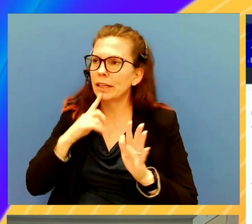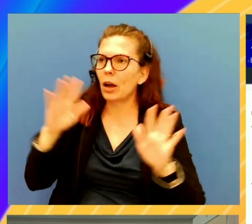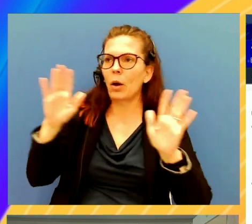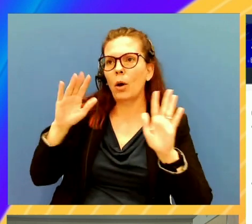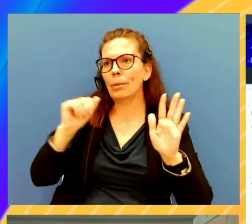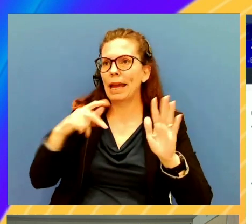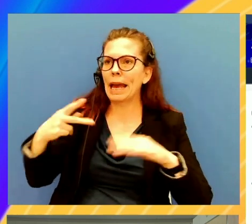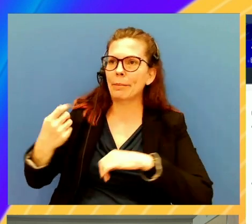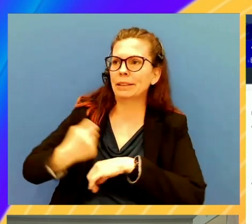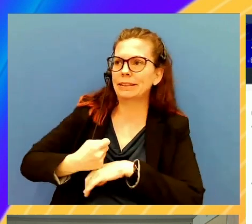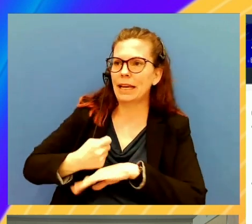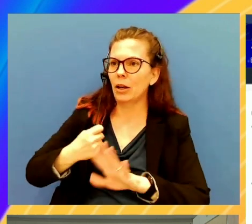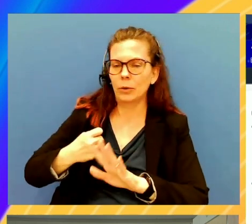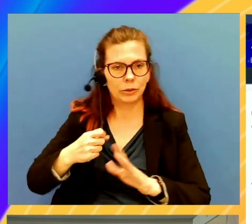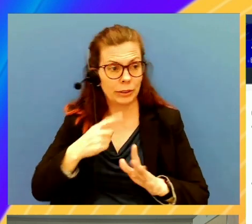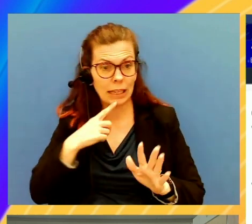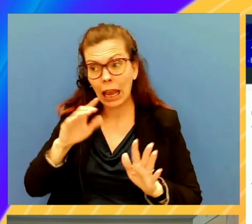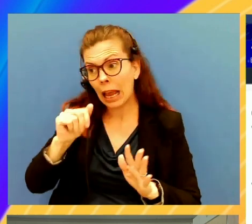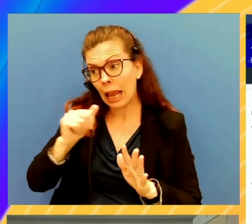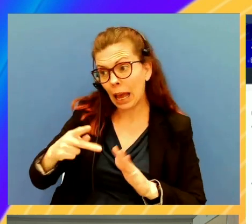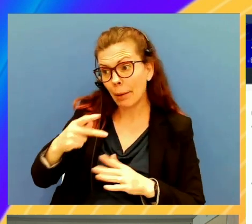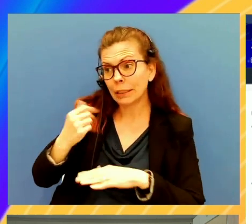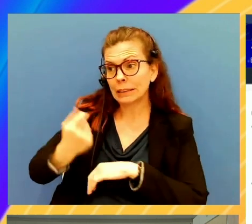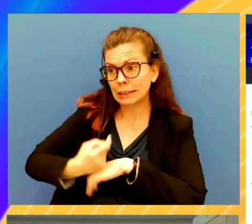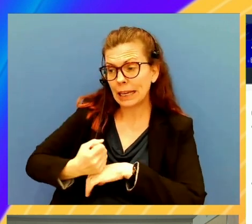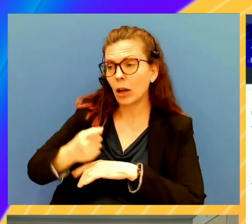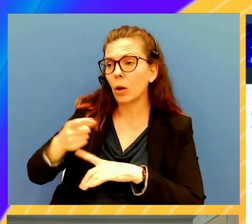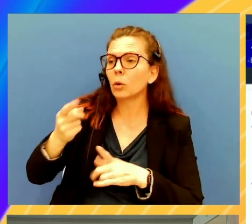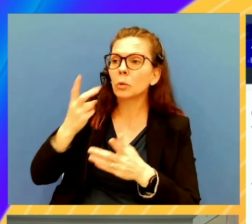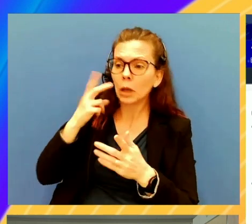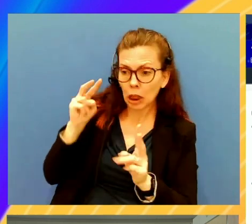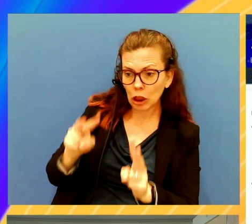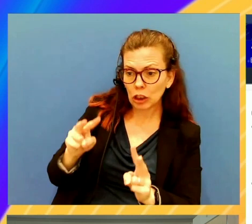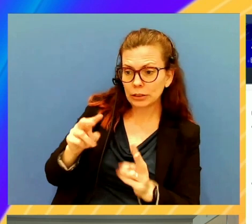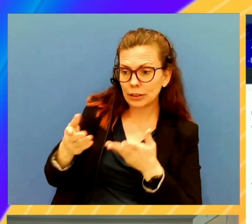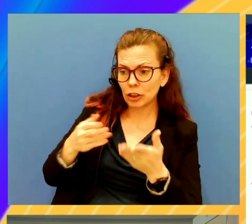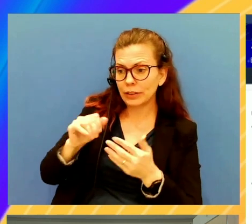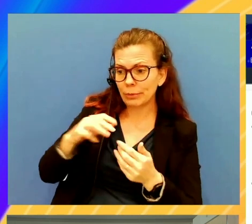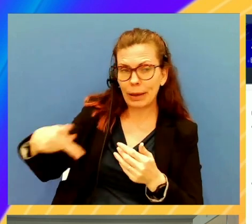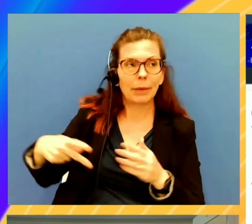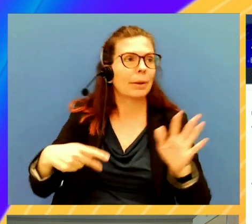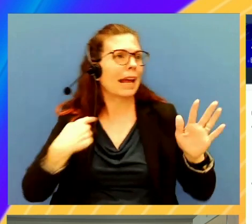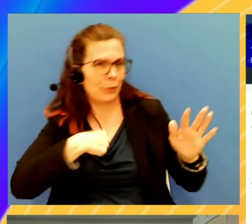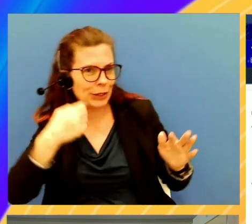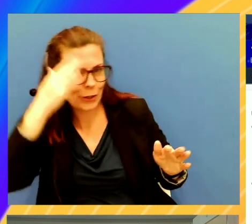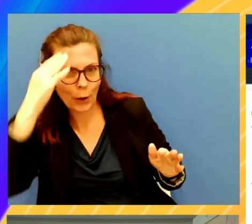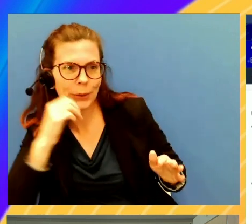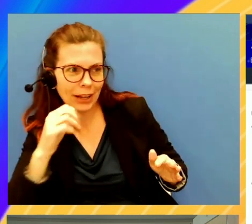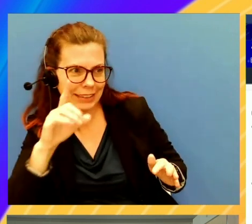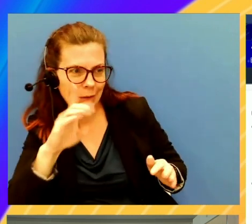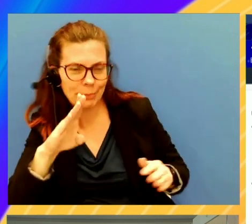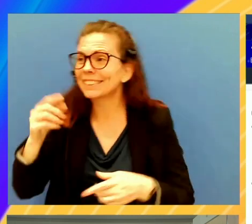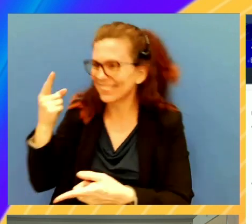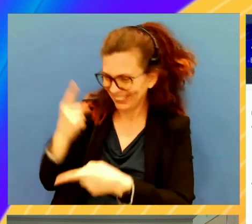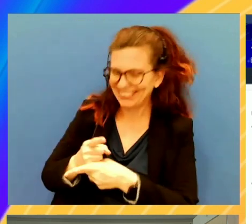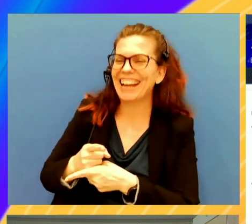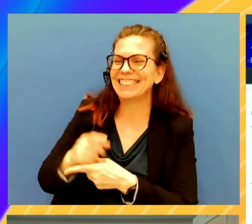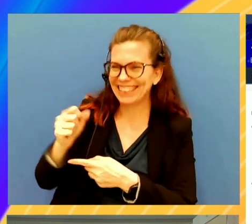is down, they can actually say, hey, the app is down. We took a look at the service map. And we know it's not the database. And we know it's not the database.